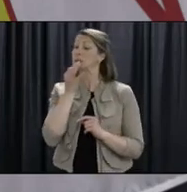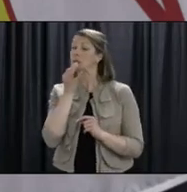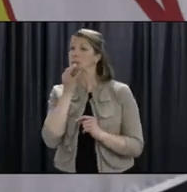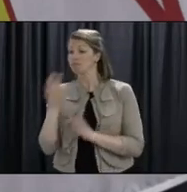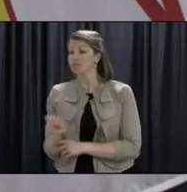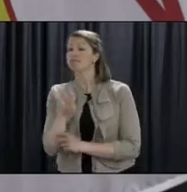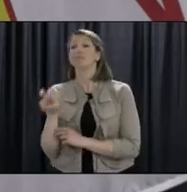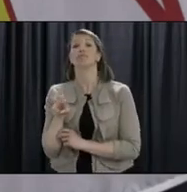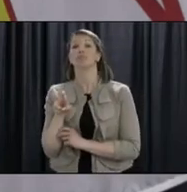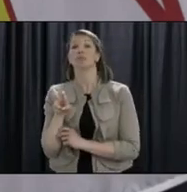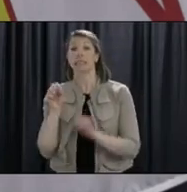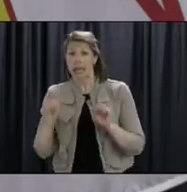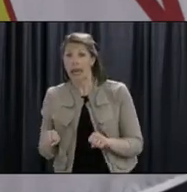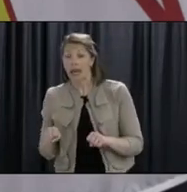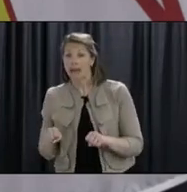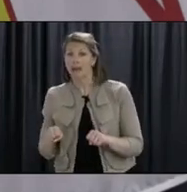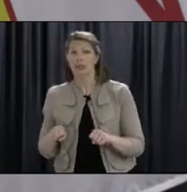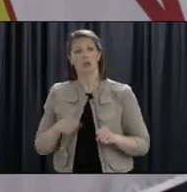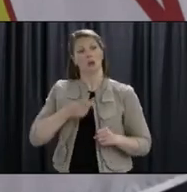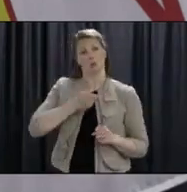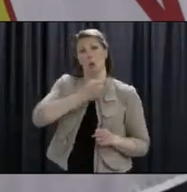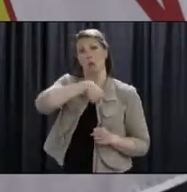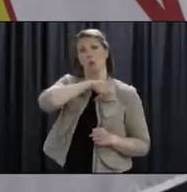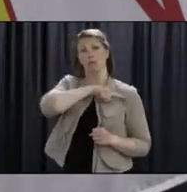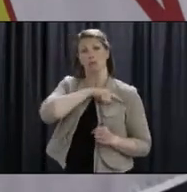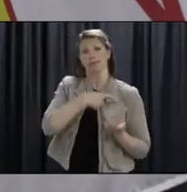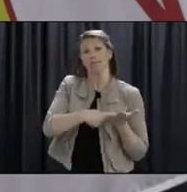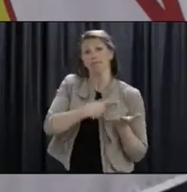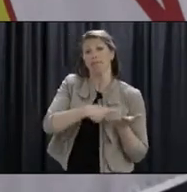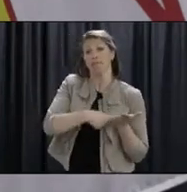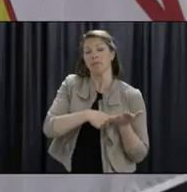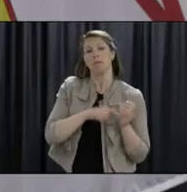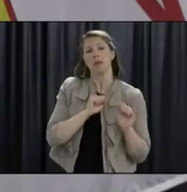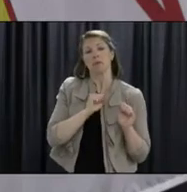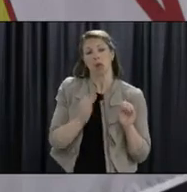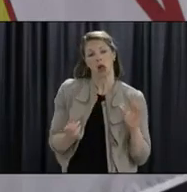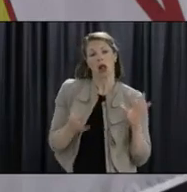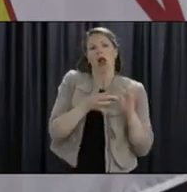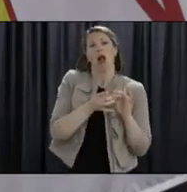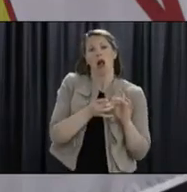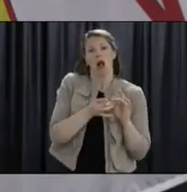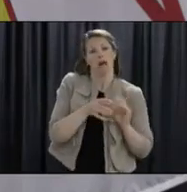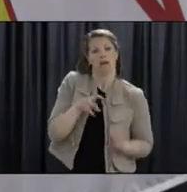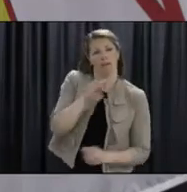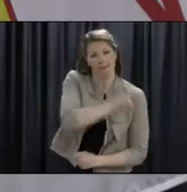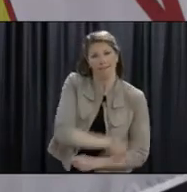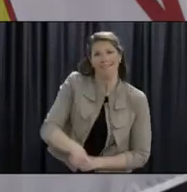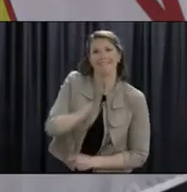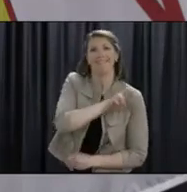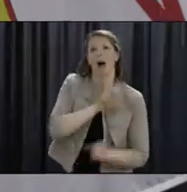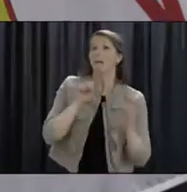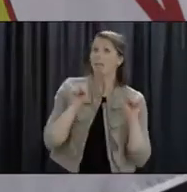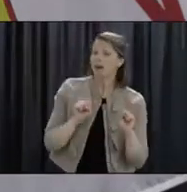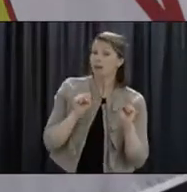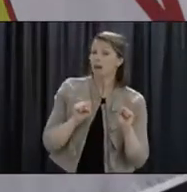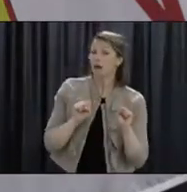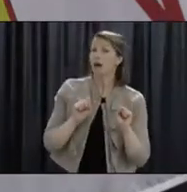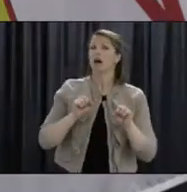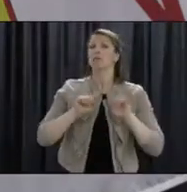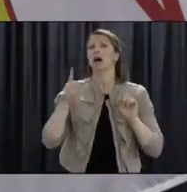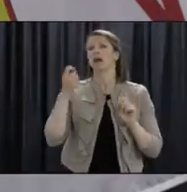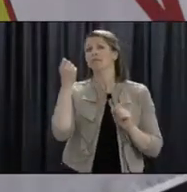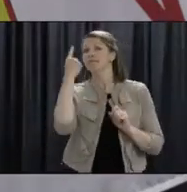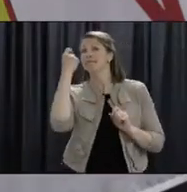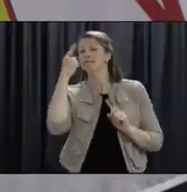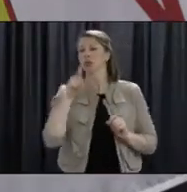officials and the other premiers. As an example, there's a, you know, there's a, you know, you'd believe if you read some of the things that's been said, that there's some 2,600